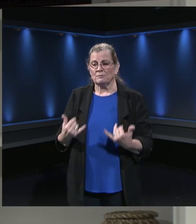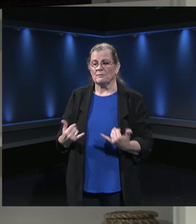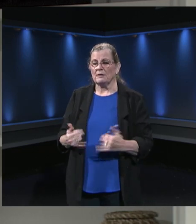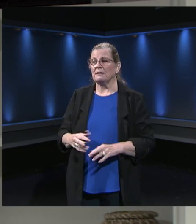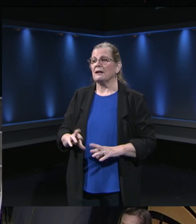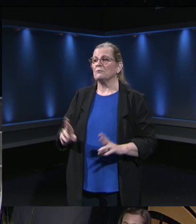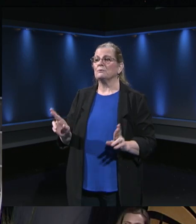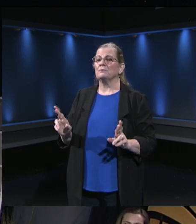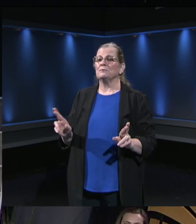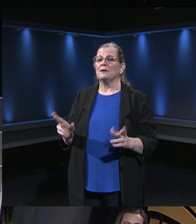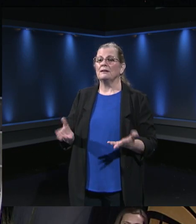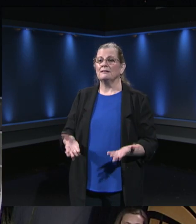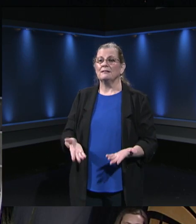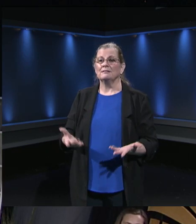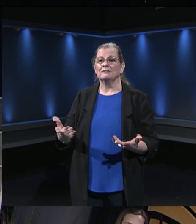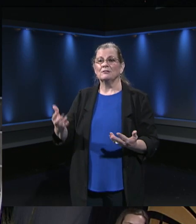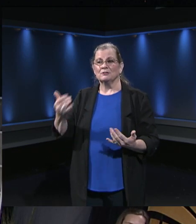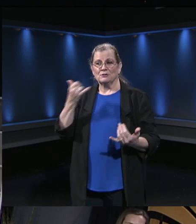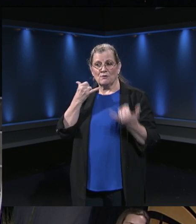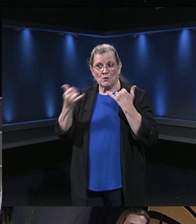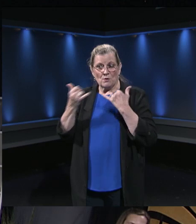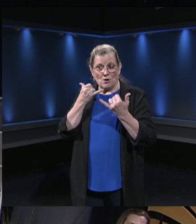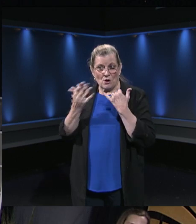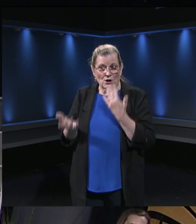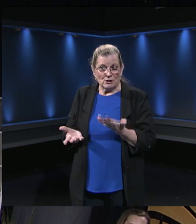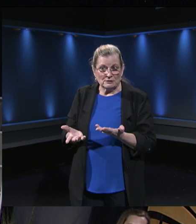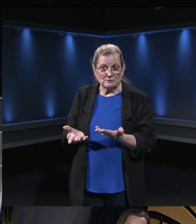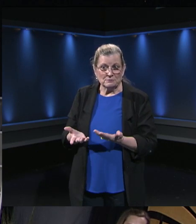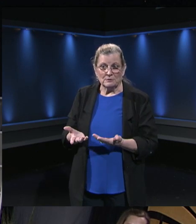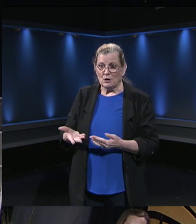a phone call for Pam. Caller, welcome to the community town hall.